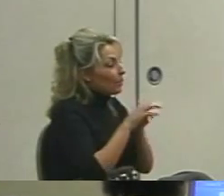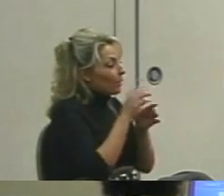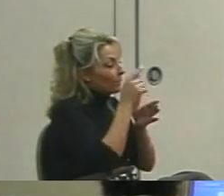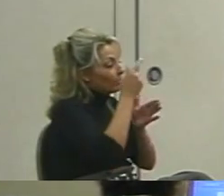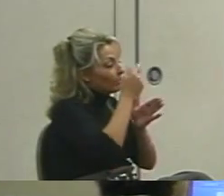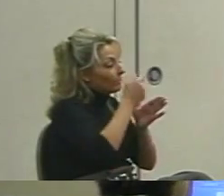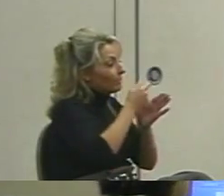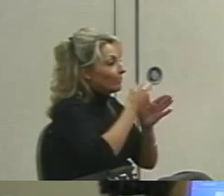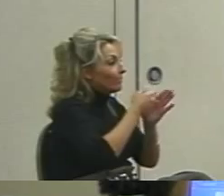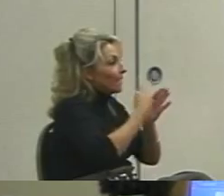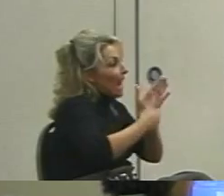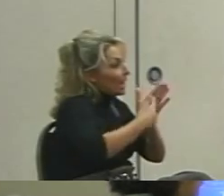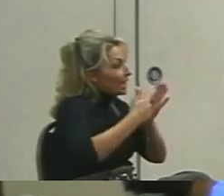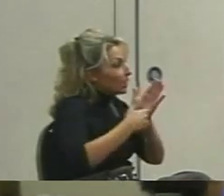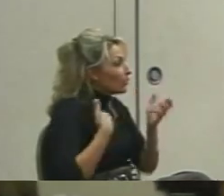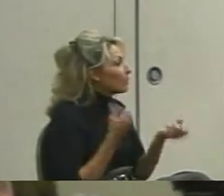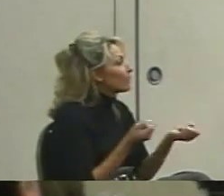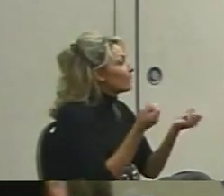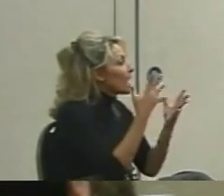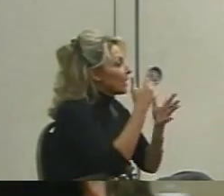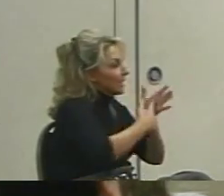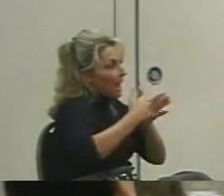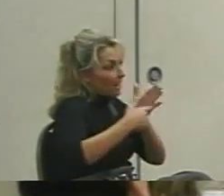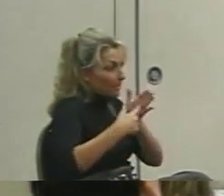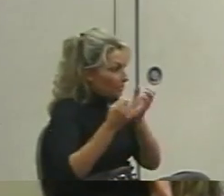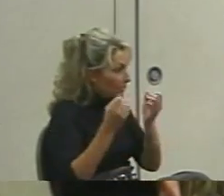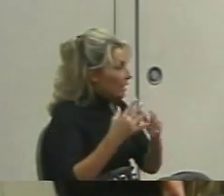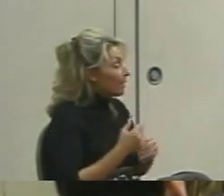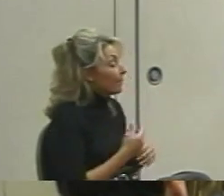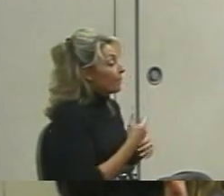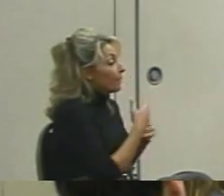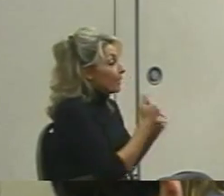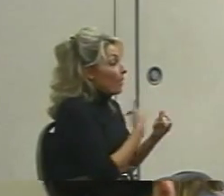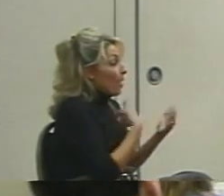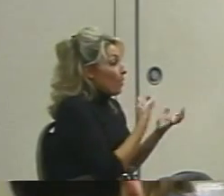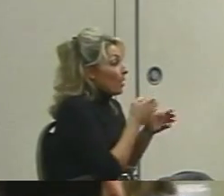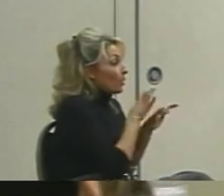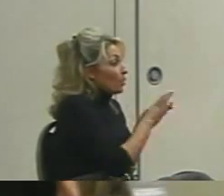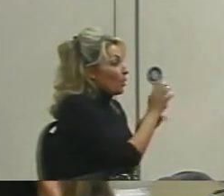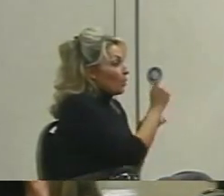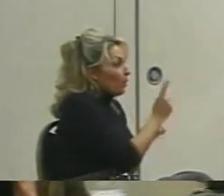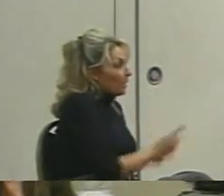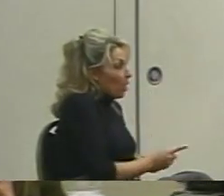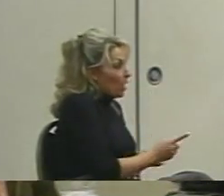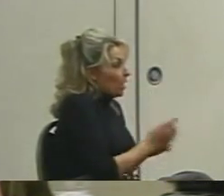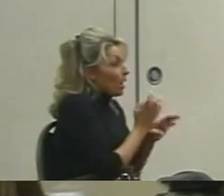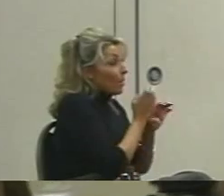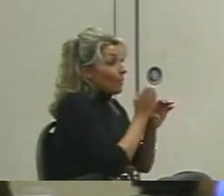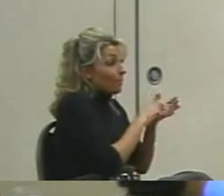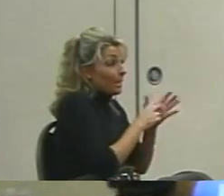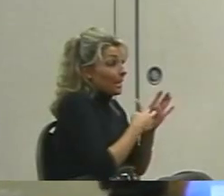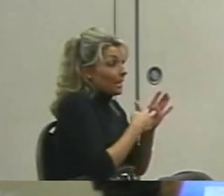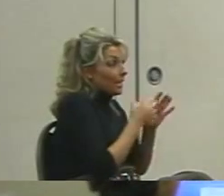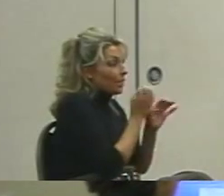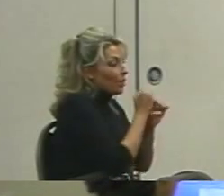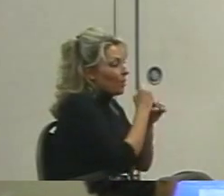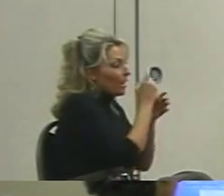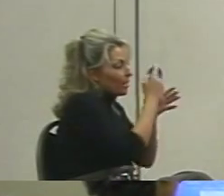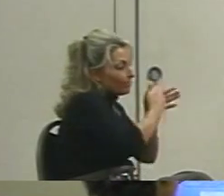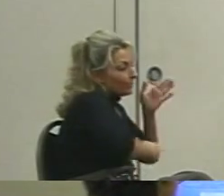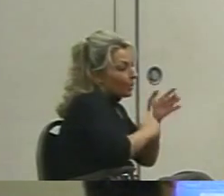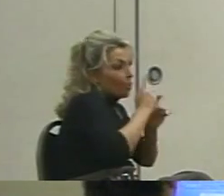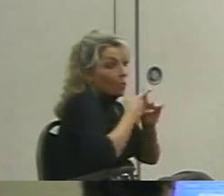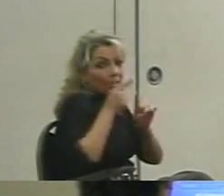you had a whole bunch of tallies, then this time I want you to do momentary, which means you're only going to make a mark if it happens right when she